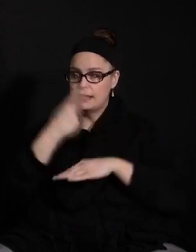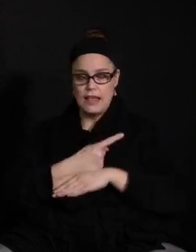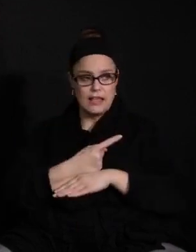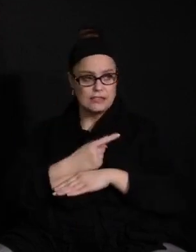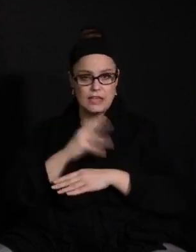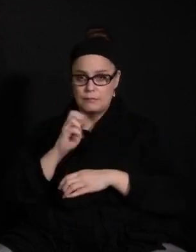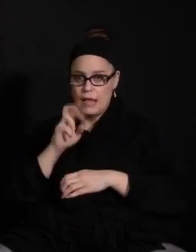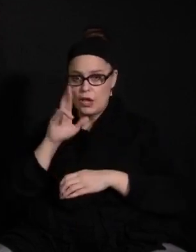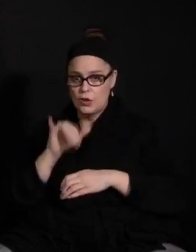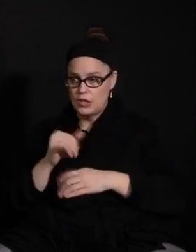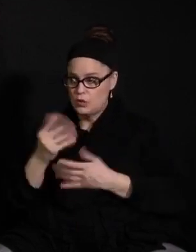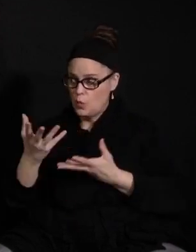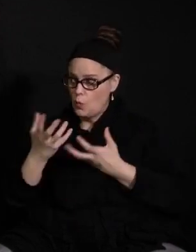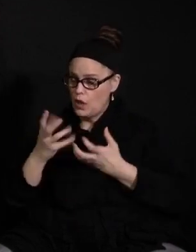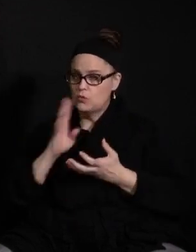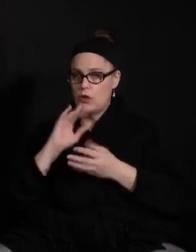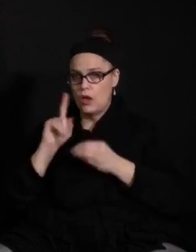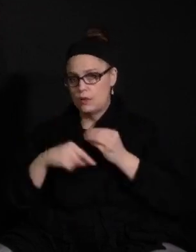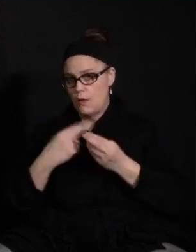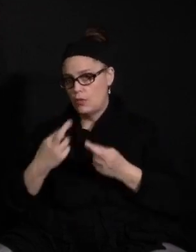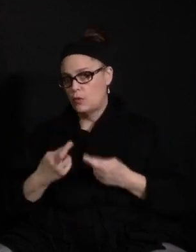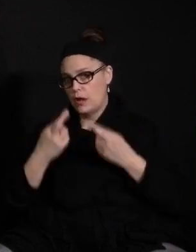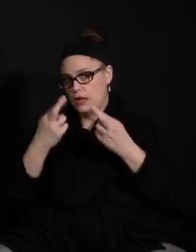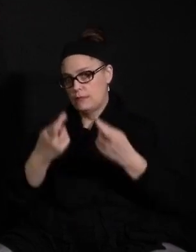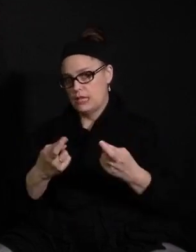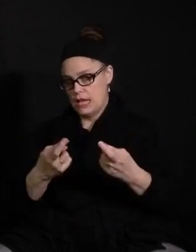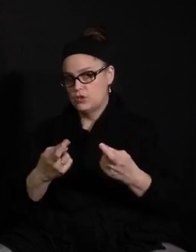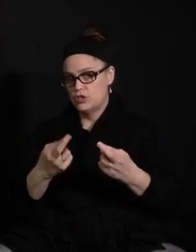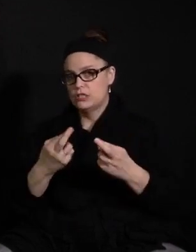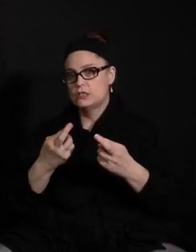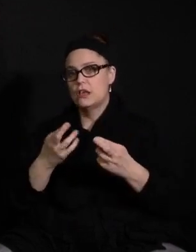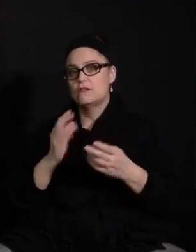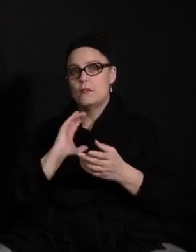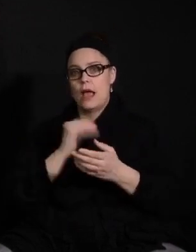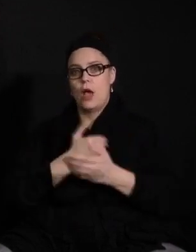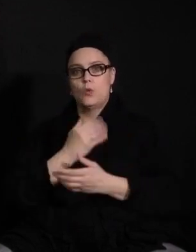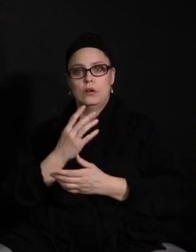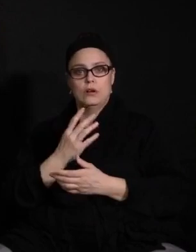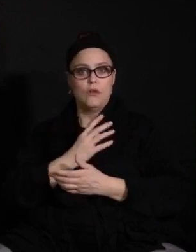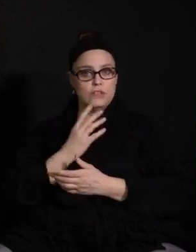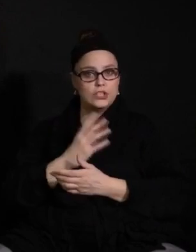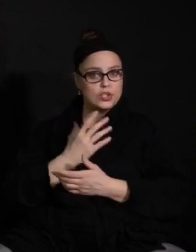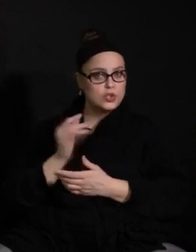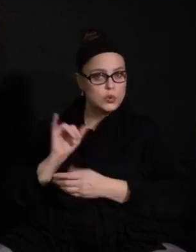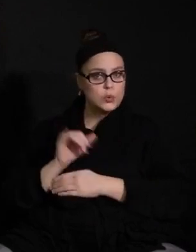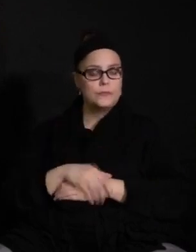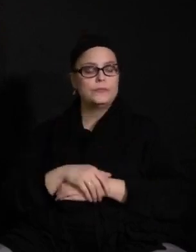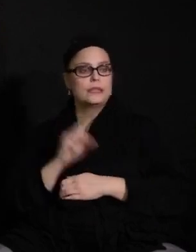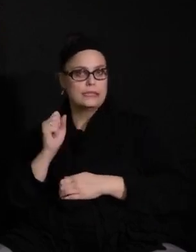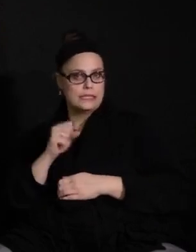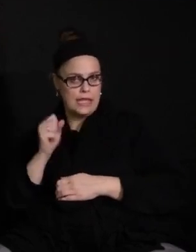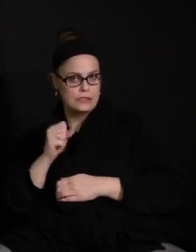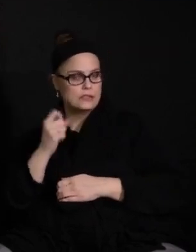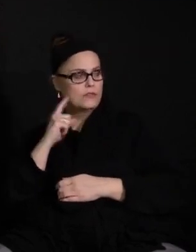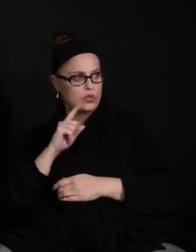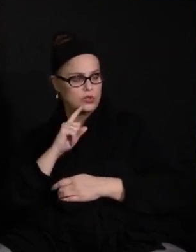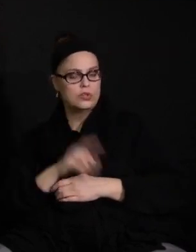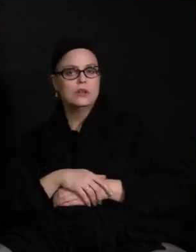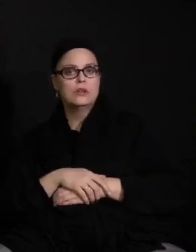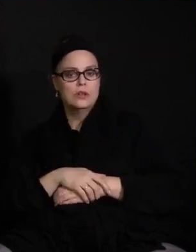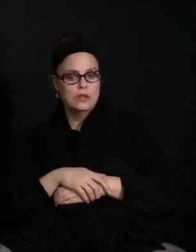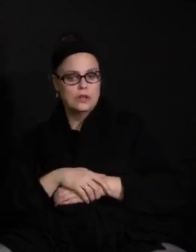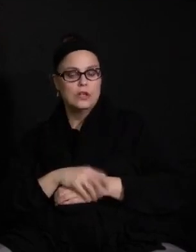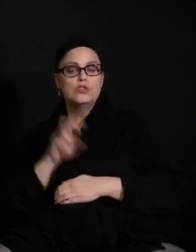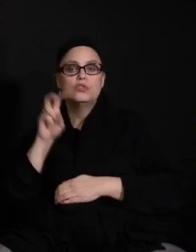do you want to talk a little bit about the recommendations from our officials as well? I will, thank you. So at this time,